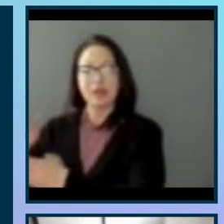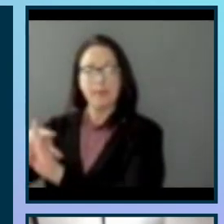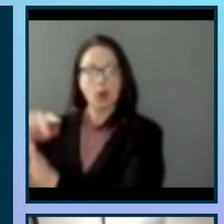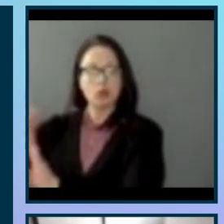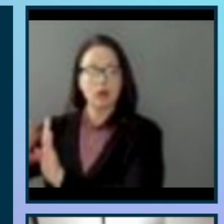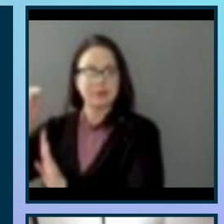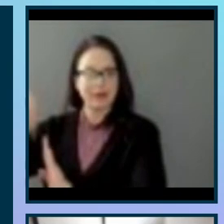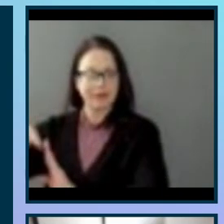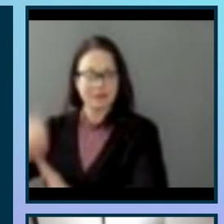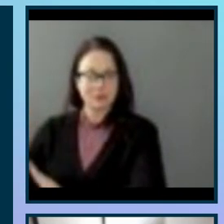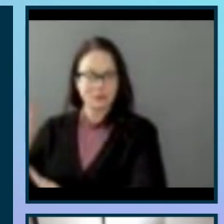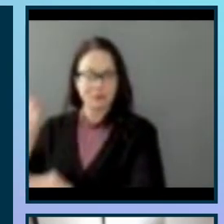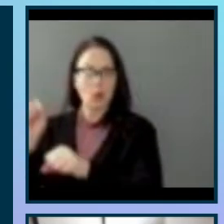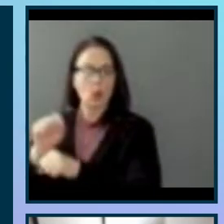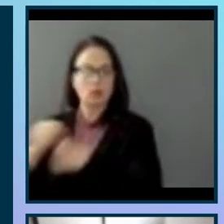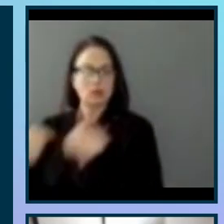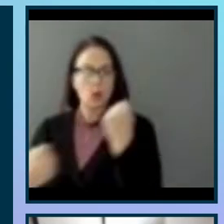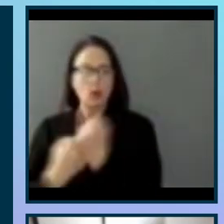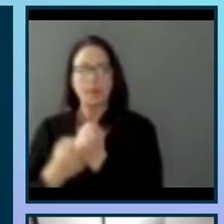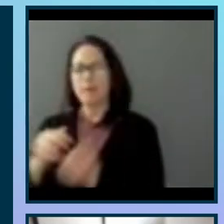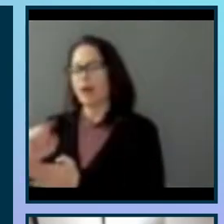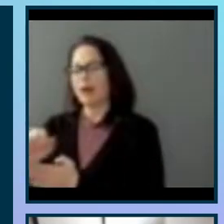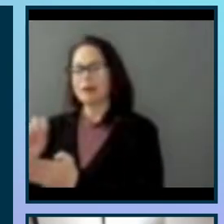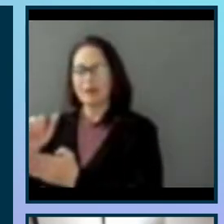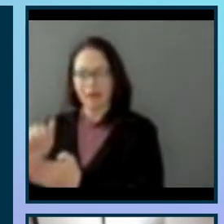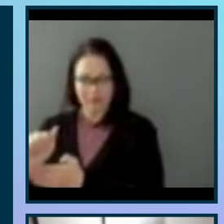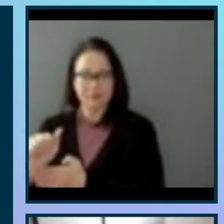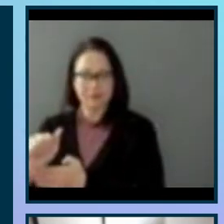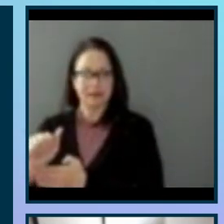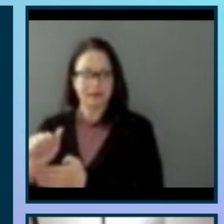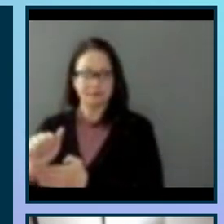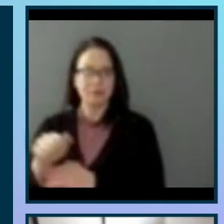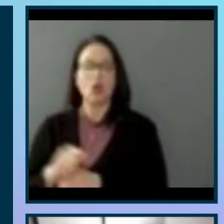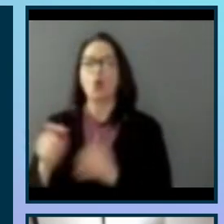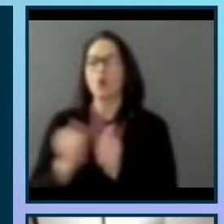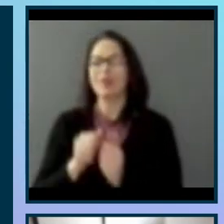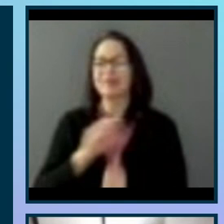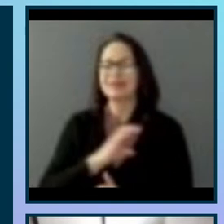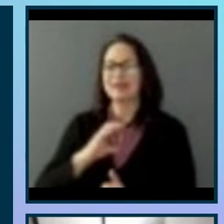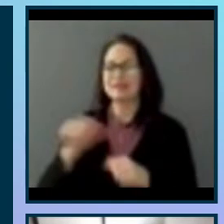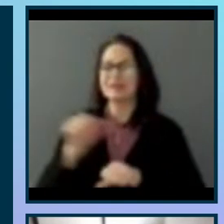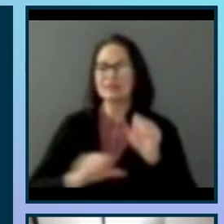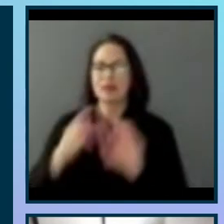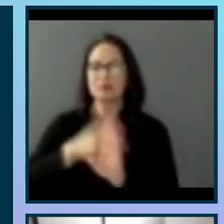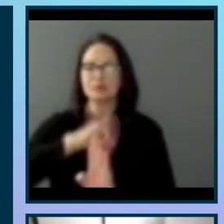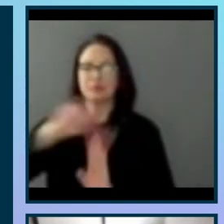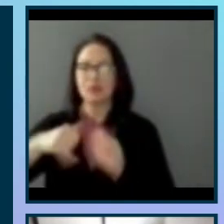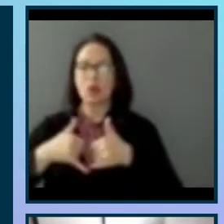supported by NASA under Project Eclipse Soundscapes Citizen Science Project Award number 80